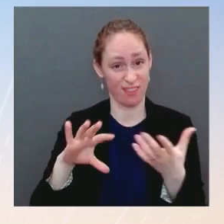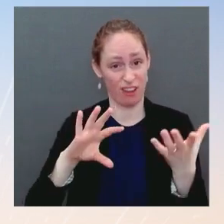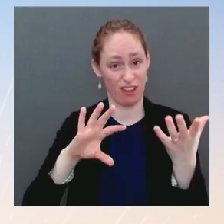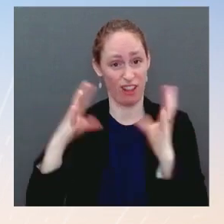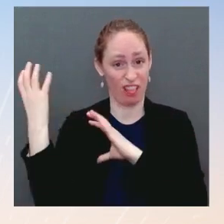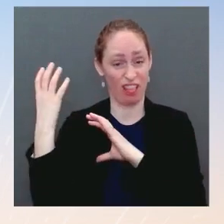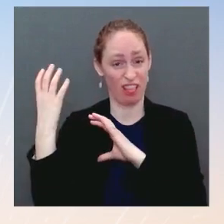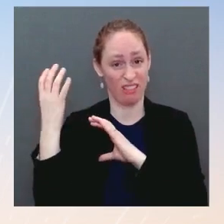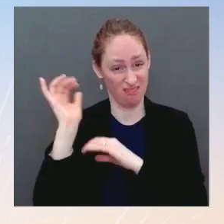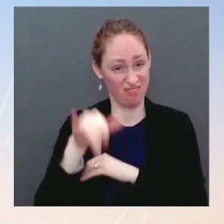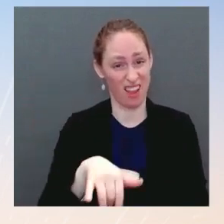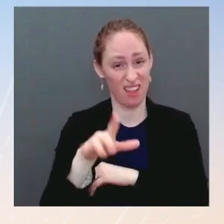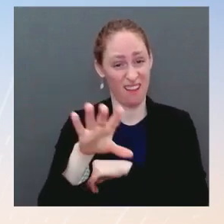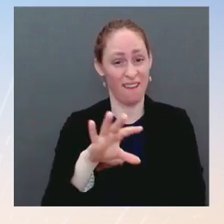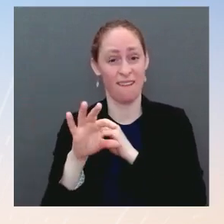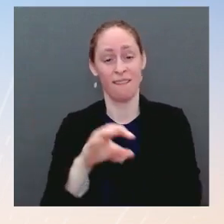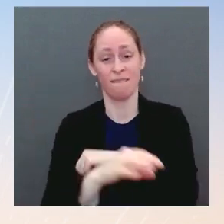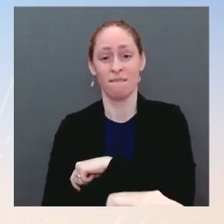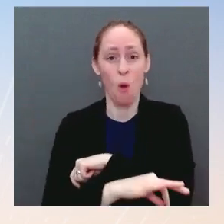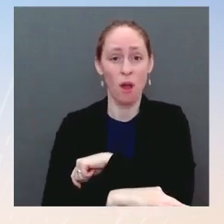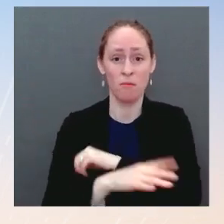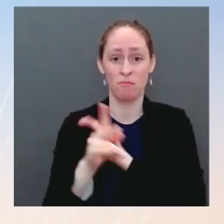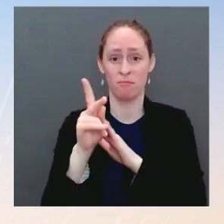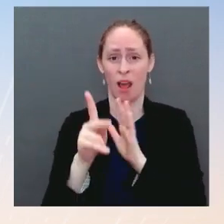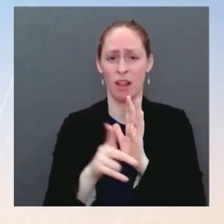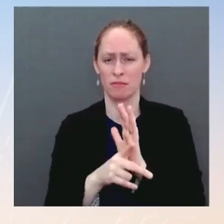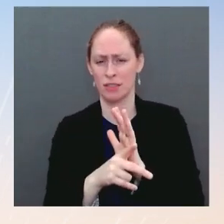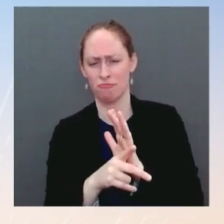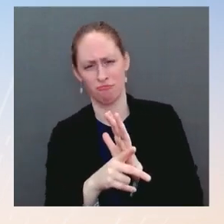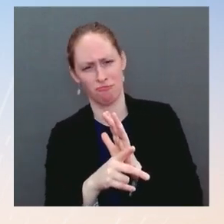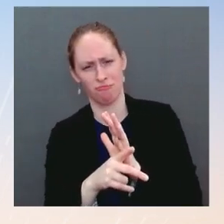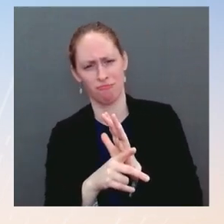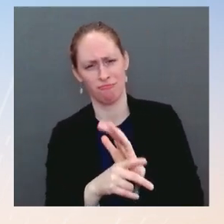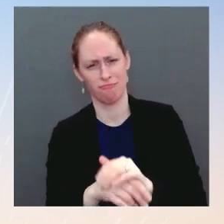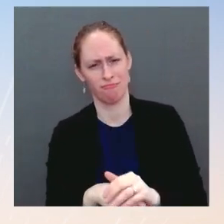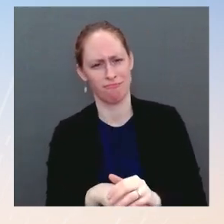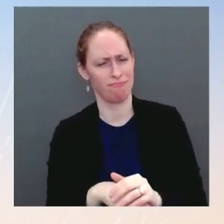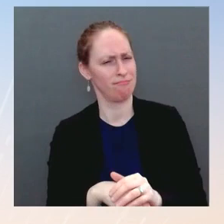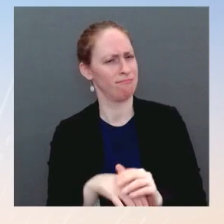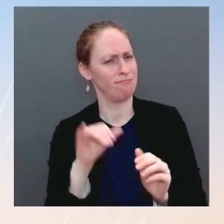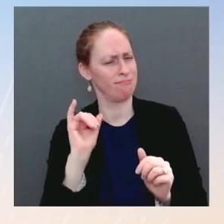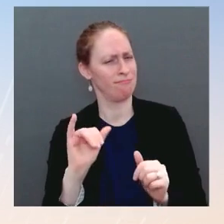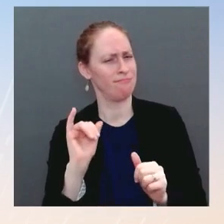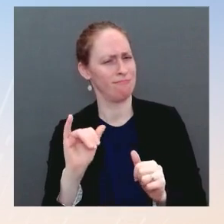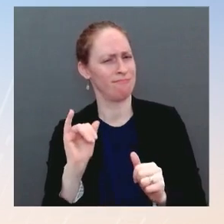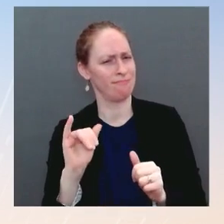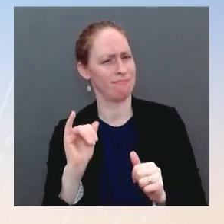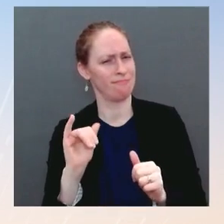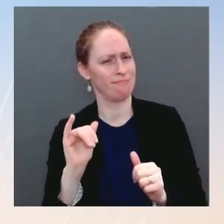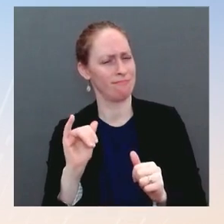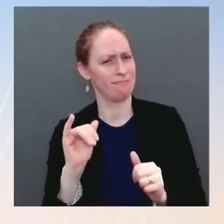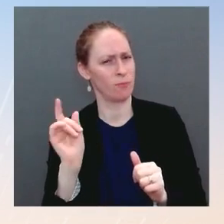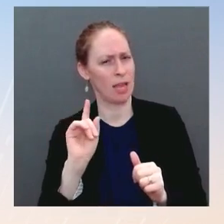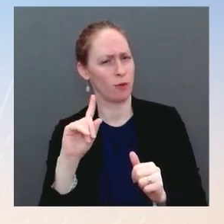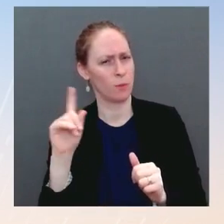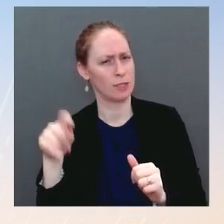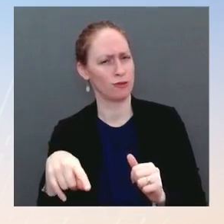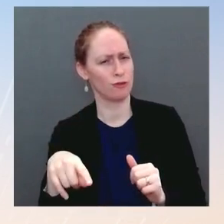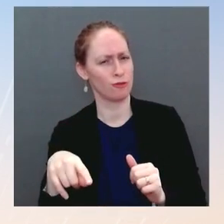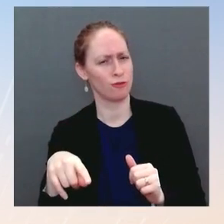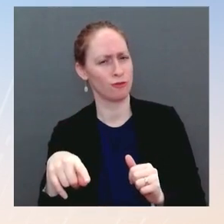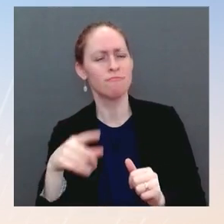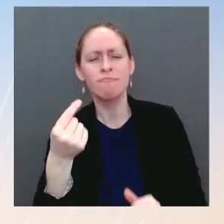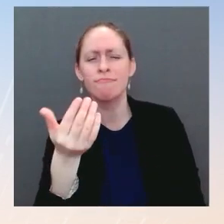in that question. What is your question exactly? The I'm asking. We see things happening with ISIS that we haven't seen in years,